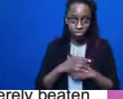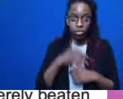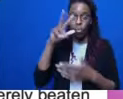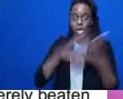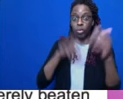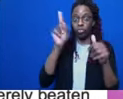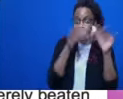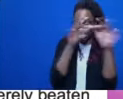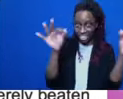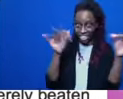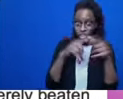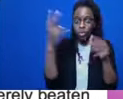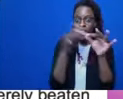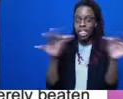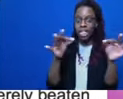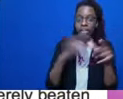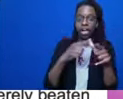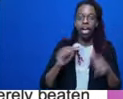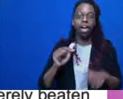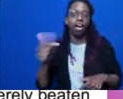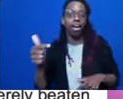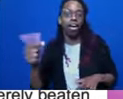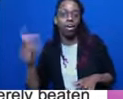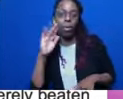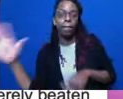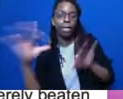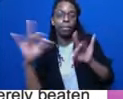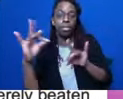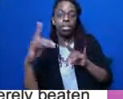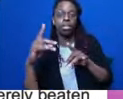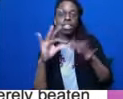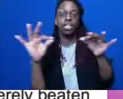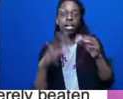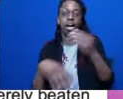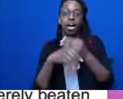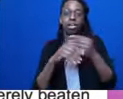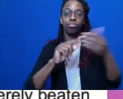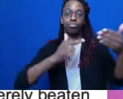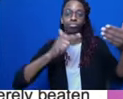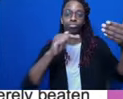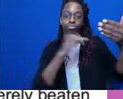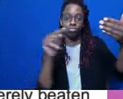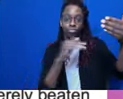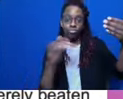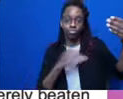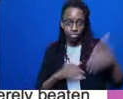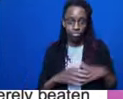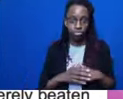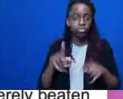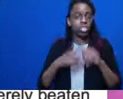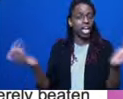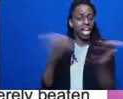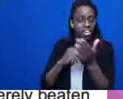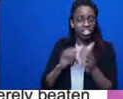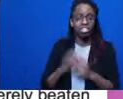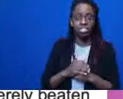educators have done this often. But just again, small things to encourage participation. So since we're all together